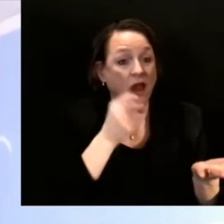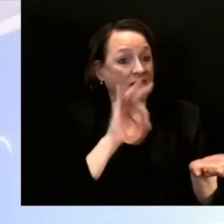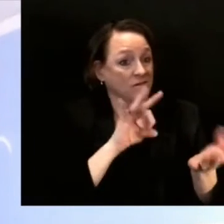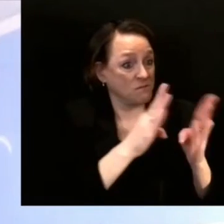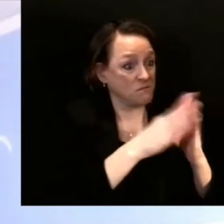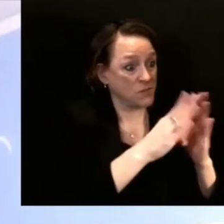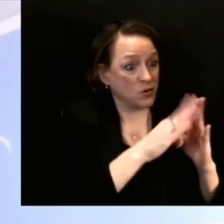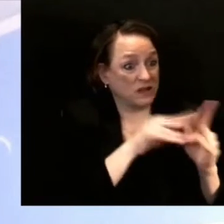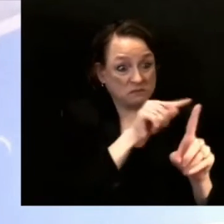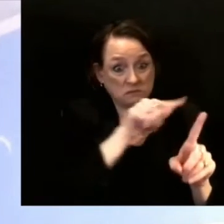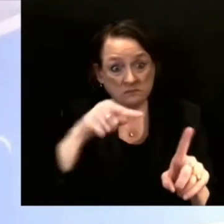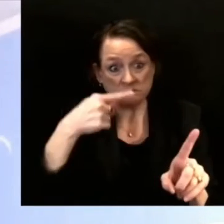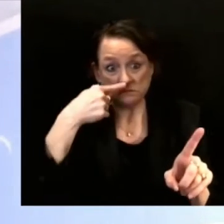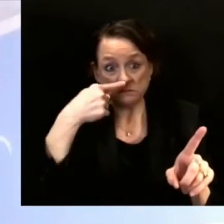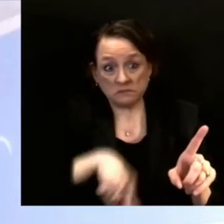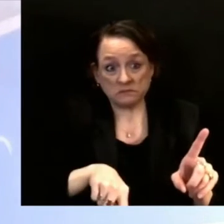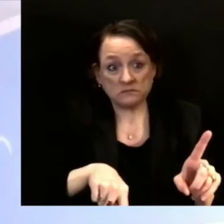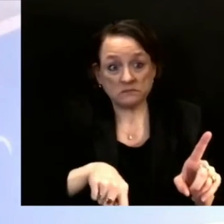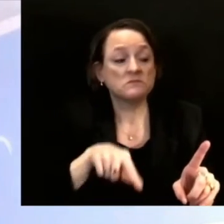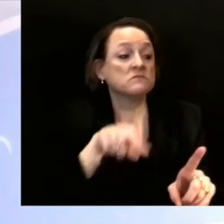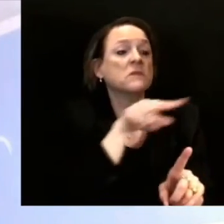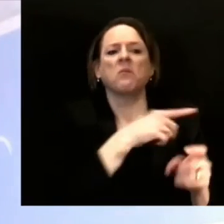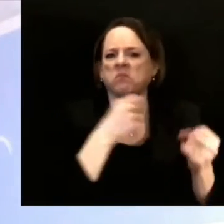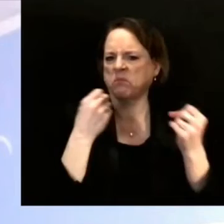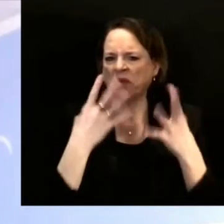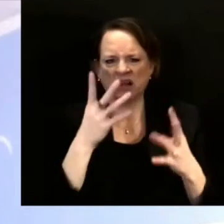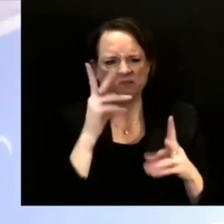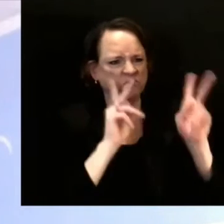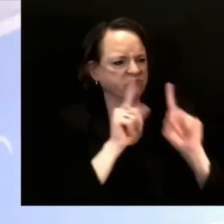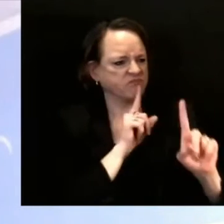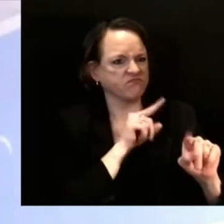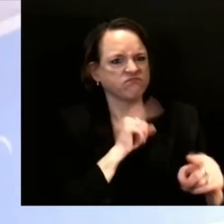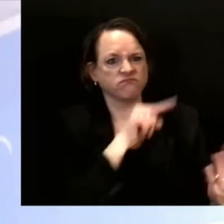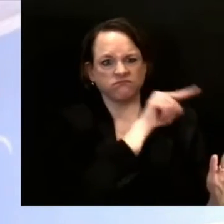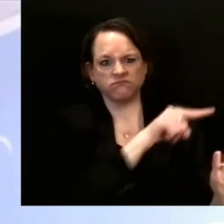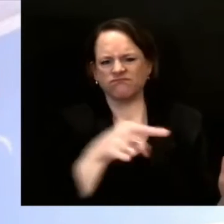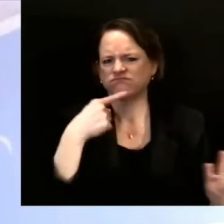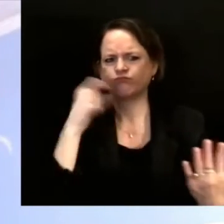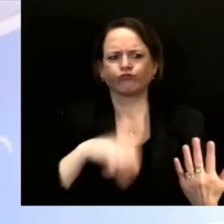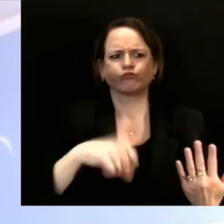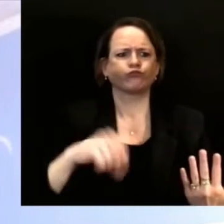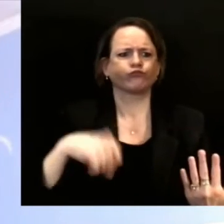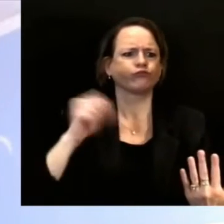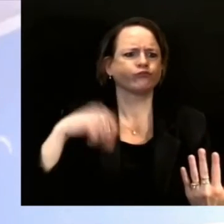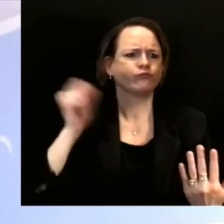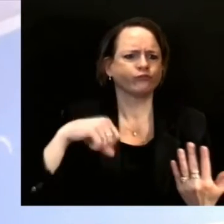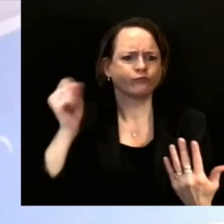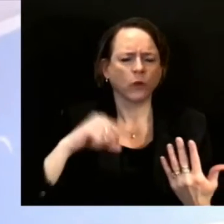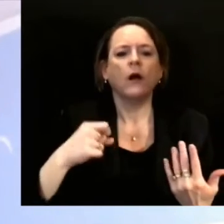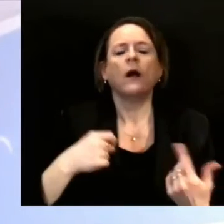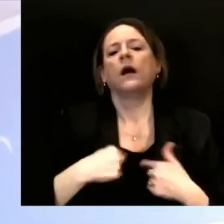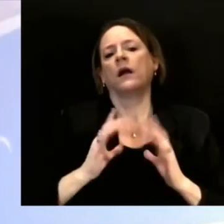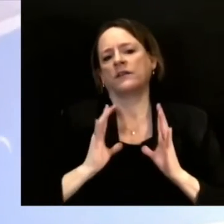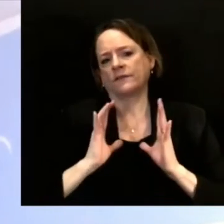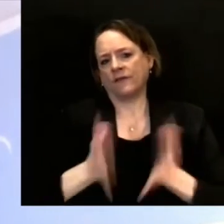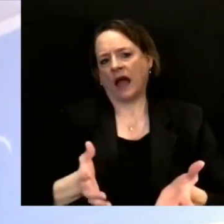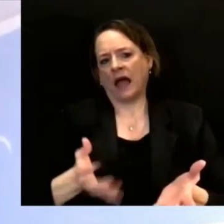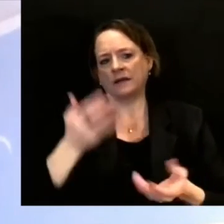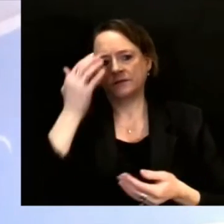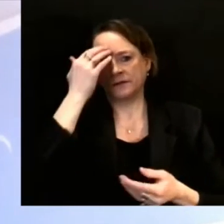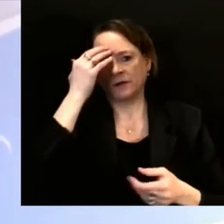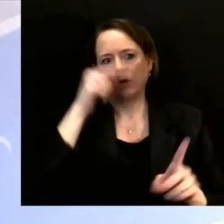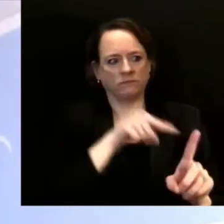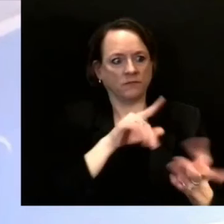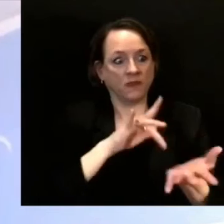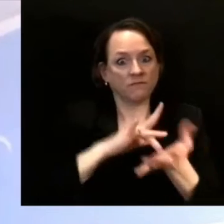needs in their community, if that is something that is needed as an additional vaccinator or location, that the pharmacies are there and willing to help